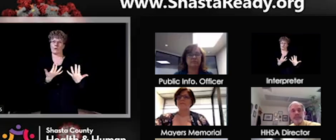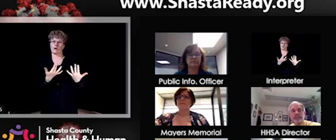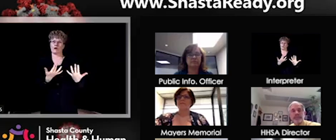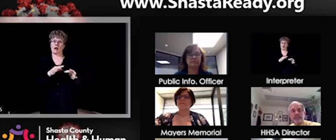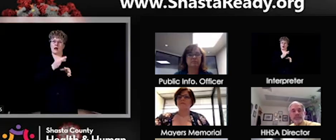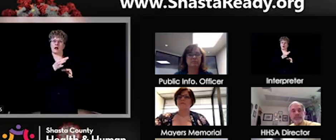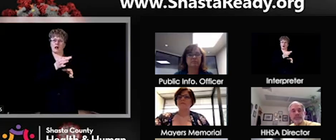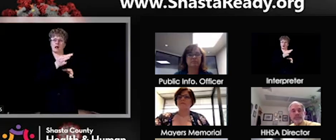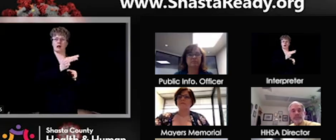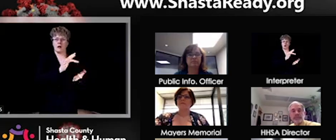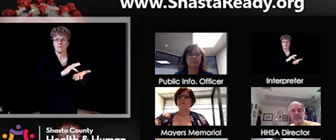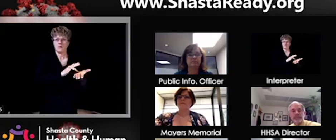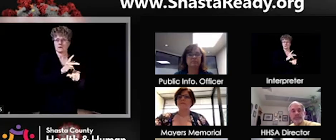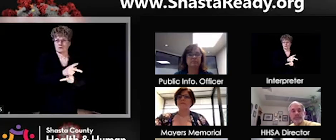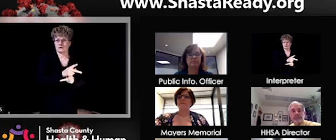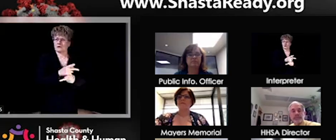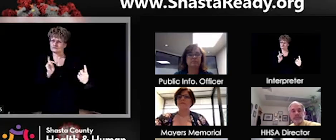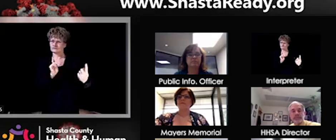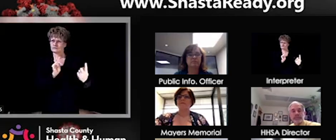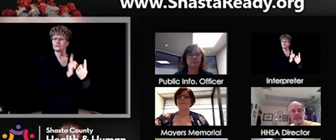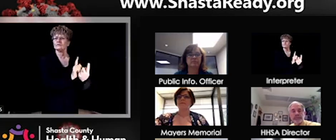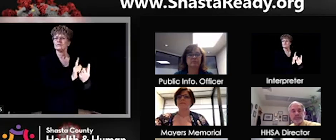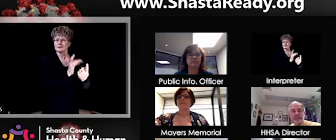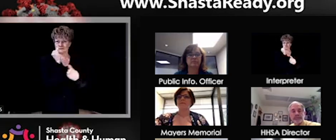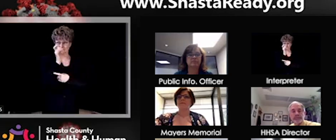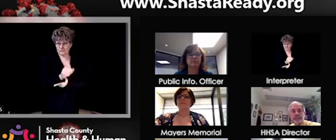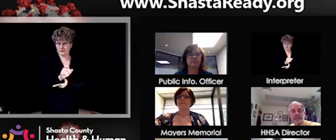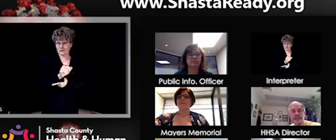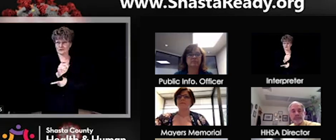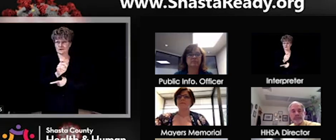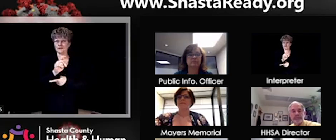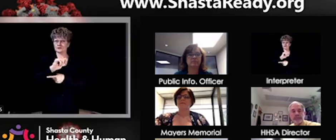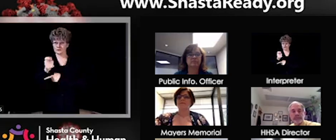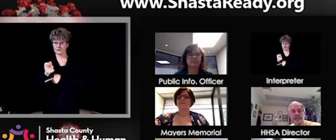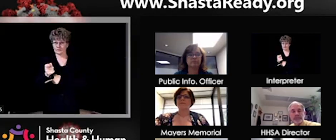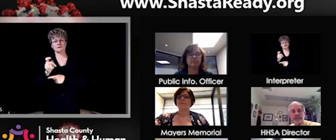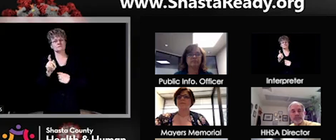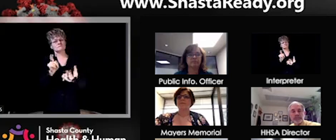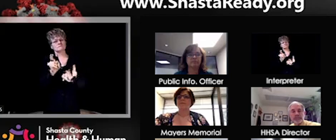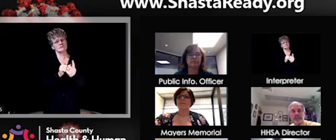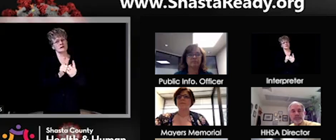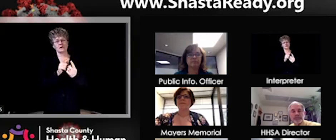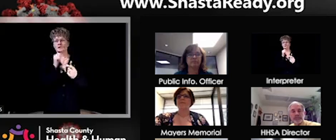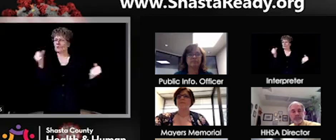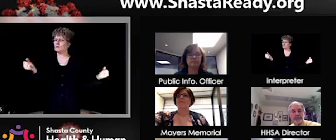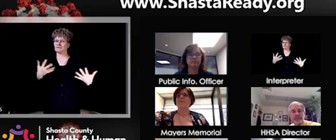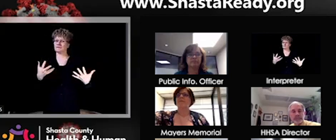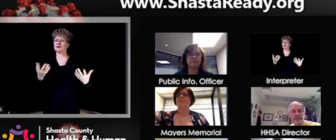Just get the treatment that's needed, and don't be fearful of coming into the hospital.